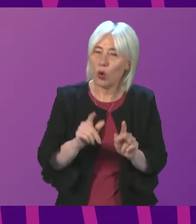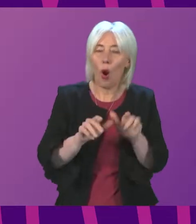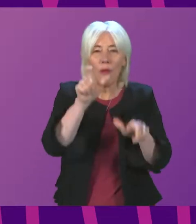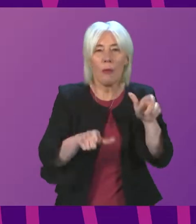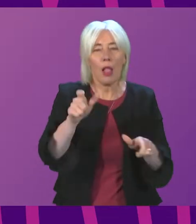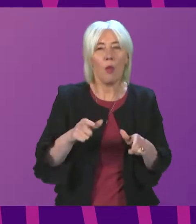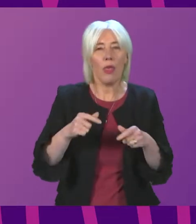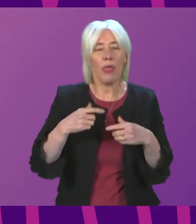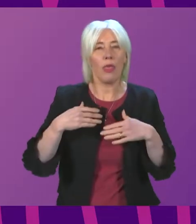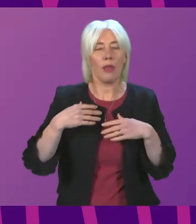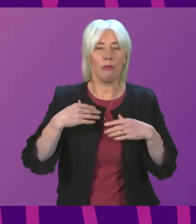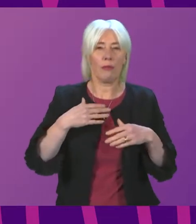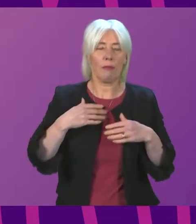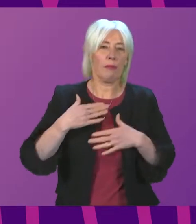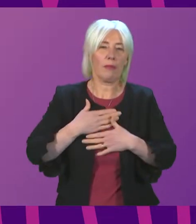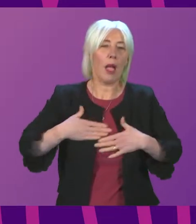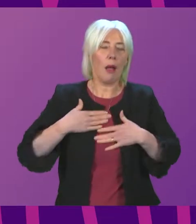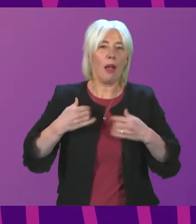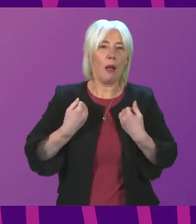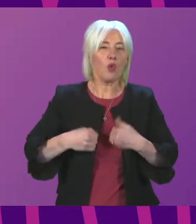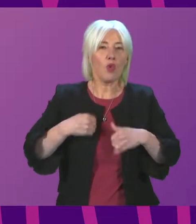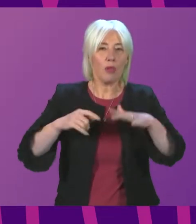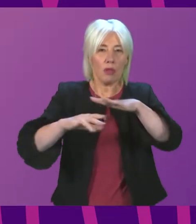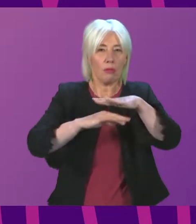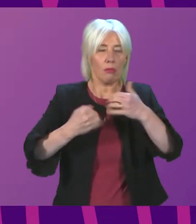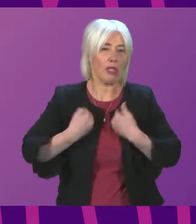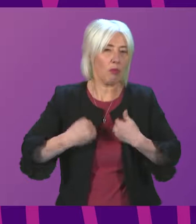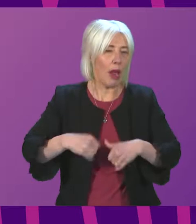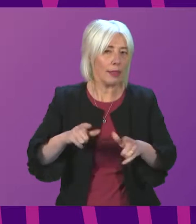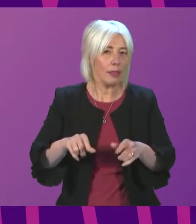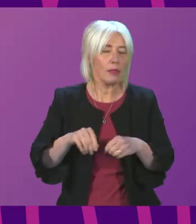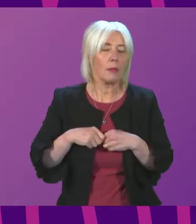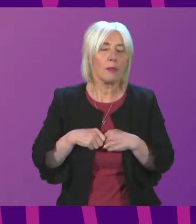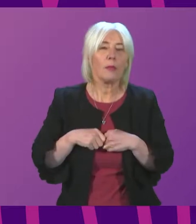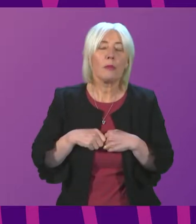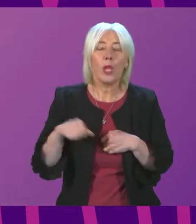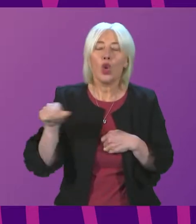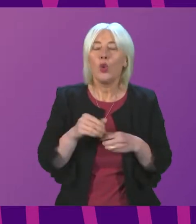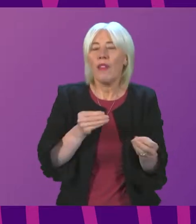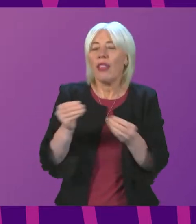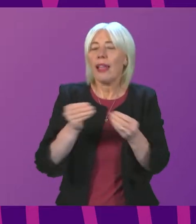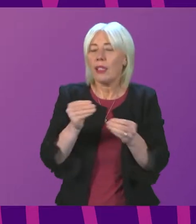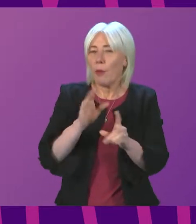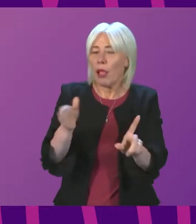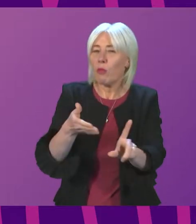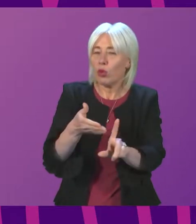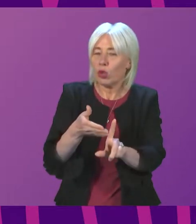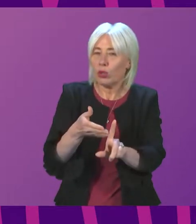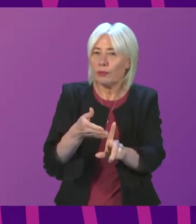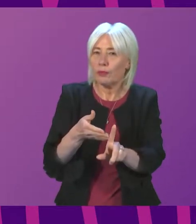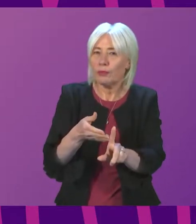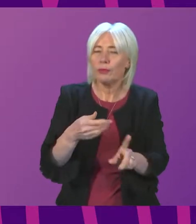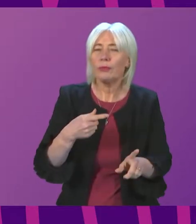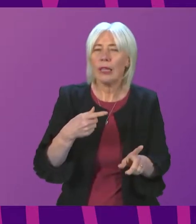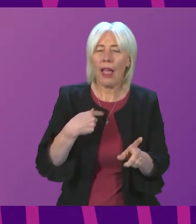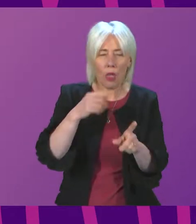given the vaccine? First Minister. Well, I think there should be an appropriately flexible approach taken to that. I will undertake to